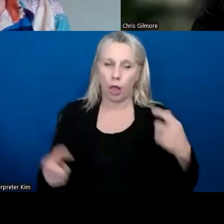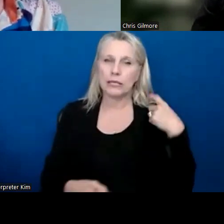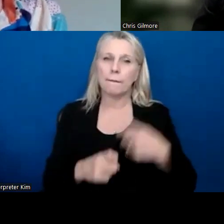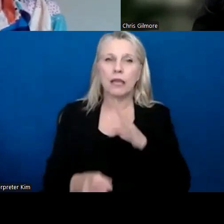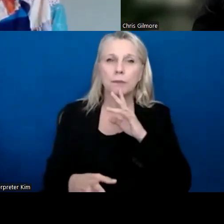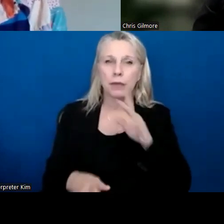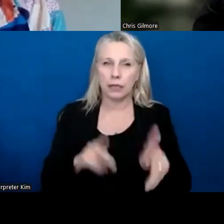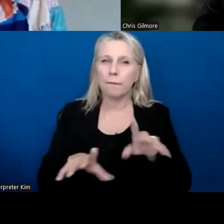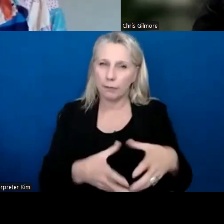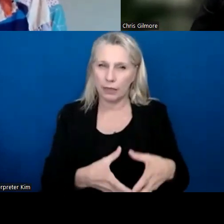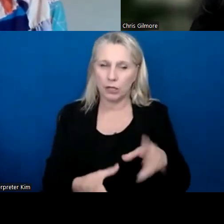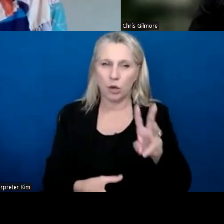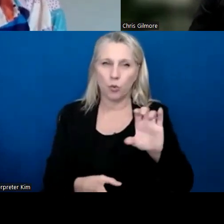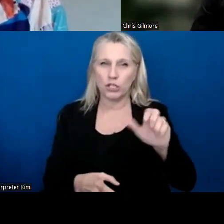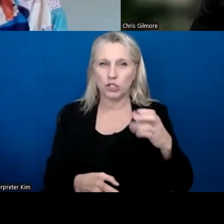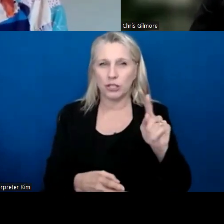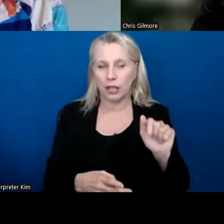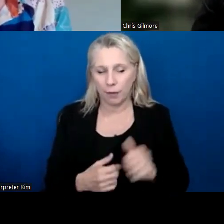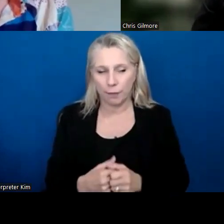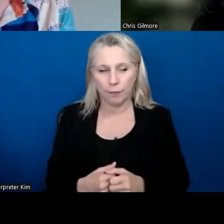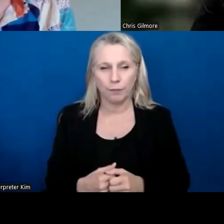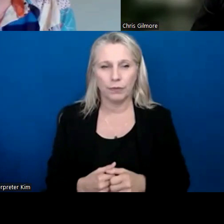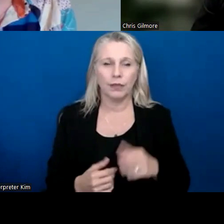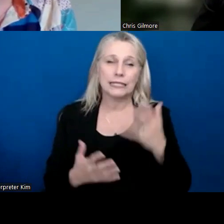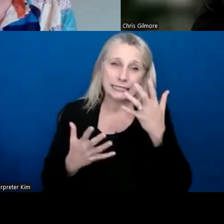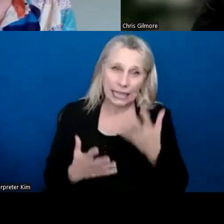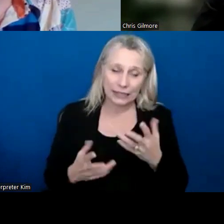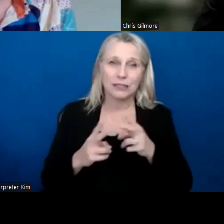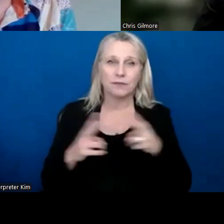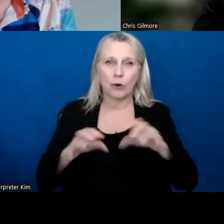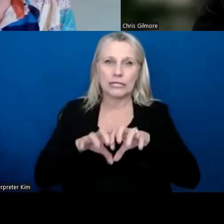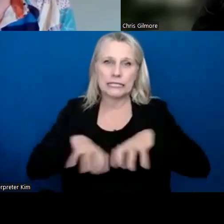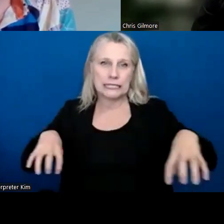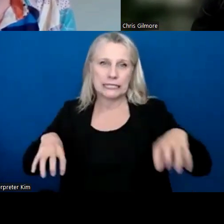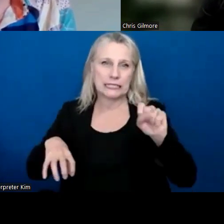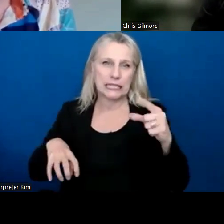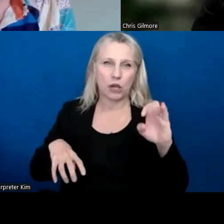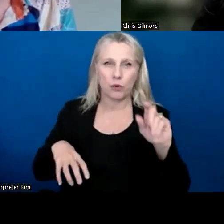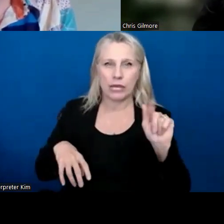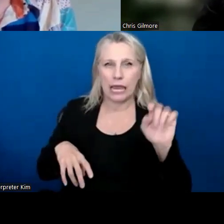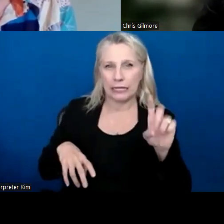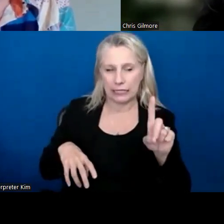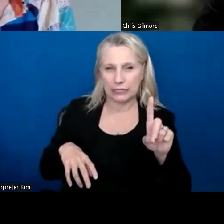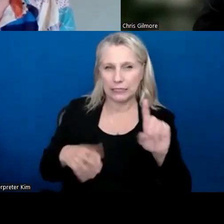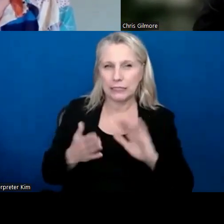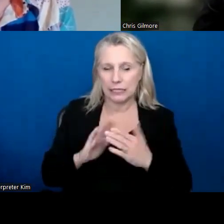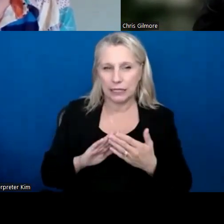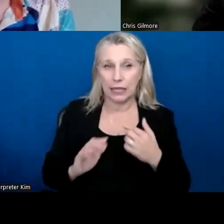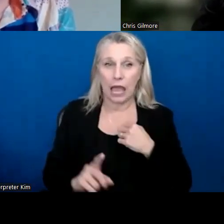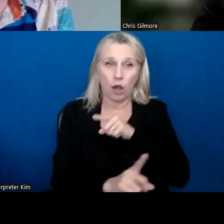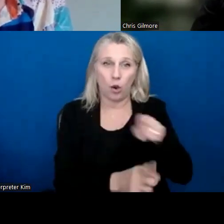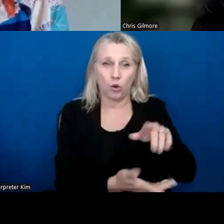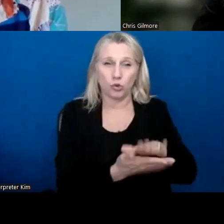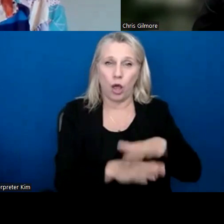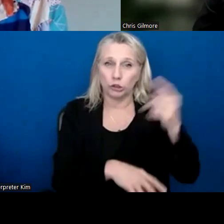speaking population in Wichita. Wichita is a sadly very segregated city. Um, we have, I go to a school